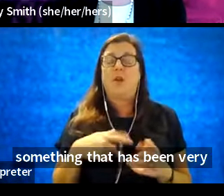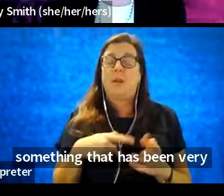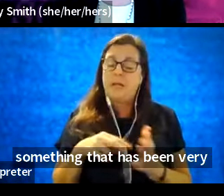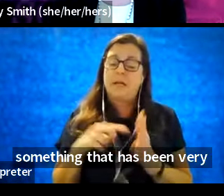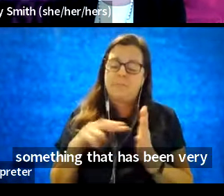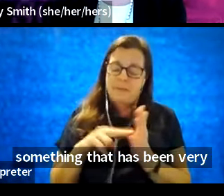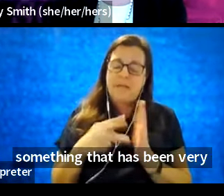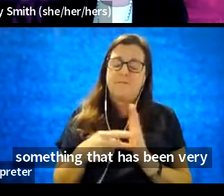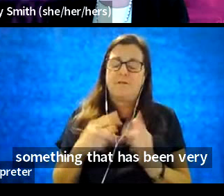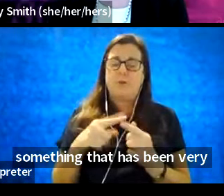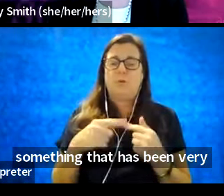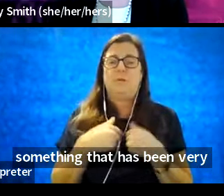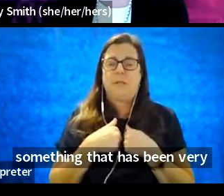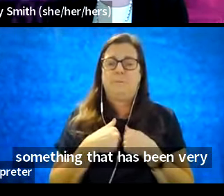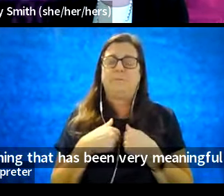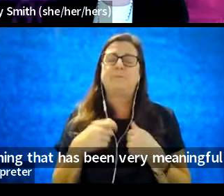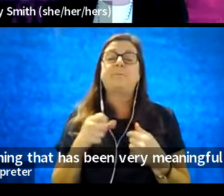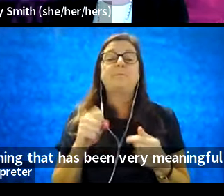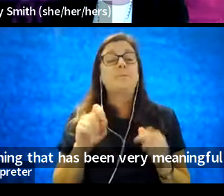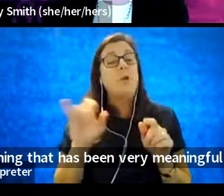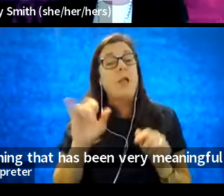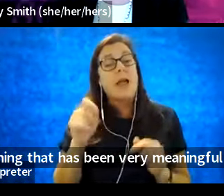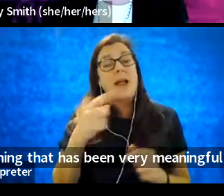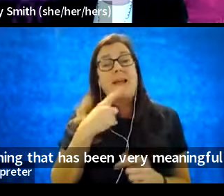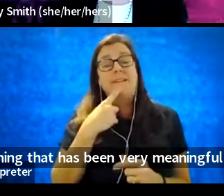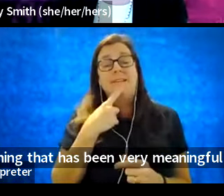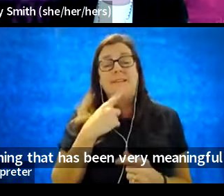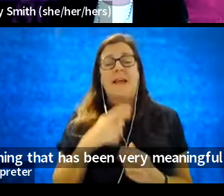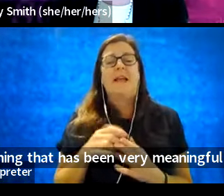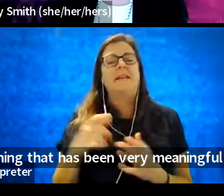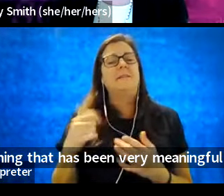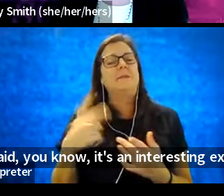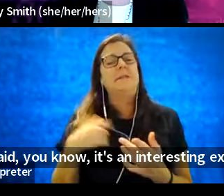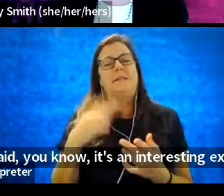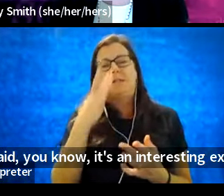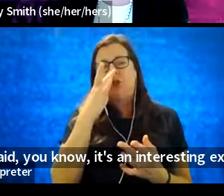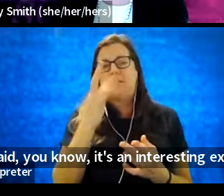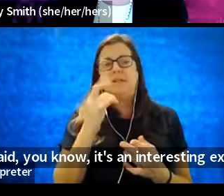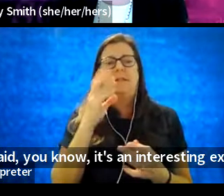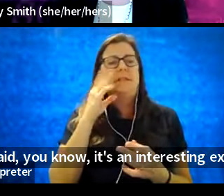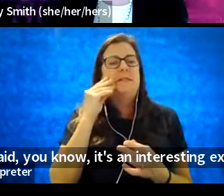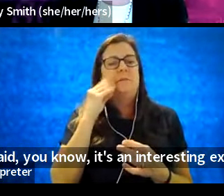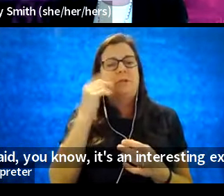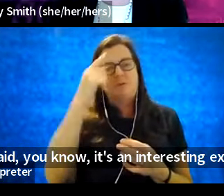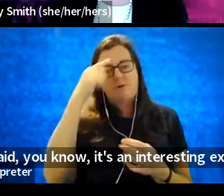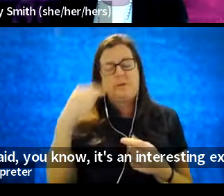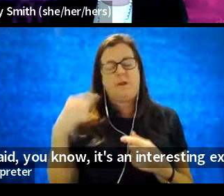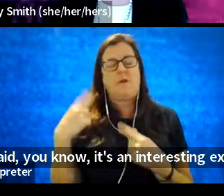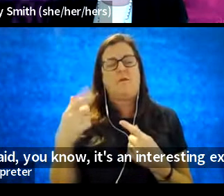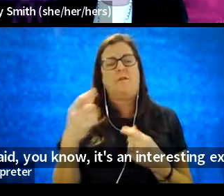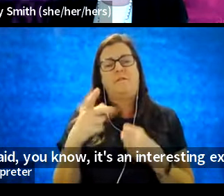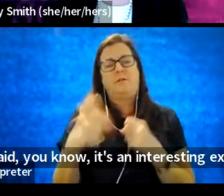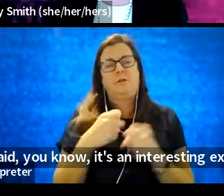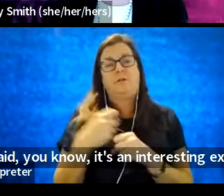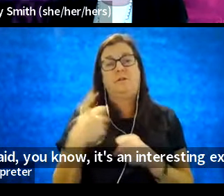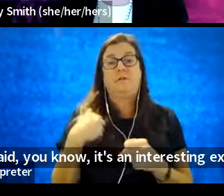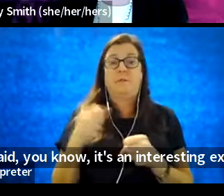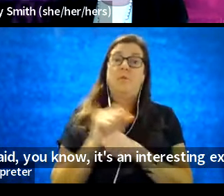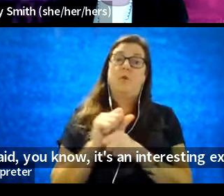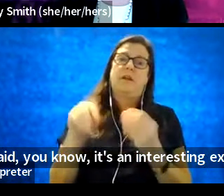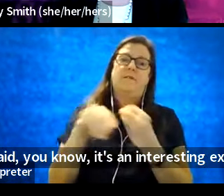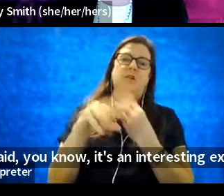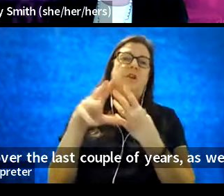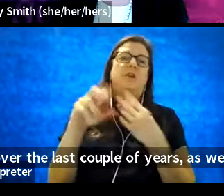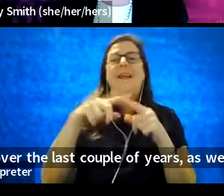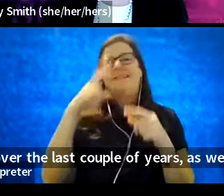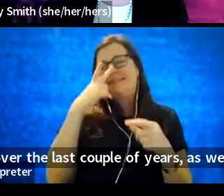to me. And so as I said, you know, it's an interesting experience for me over the last couple of years as we've been working virtually. You can't